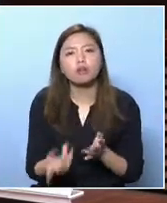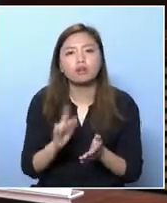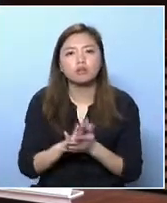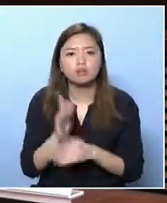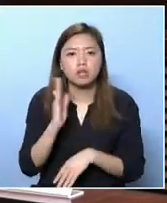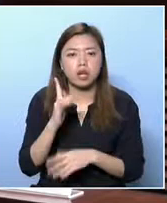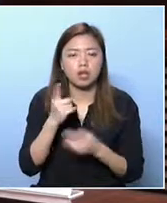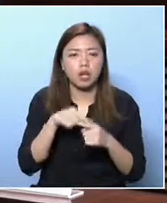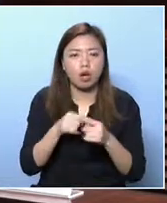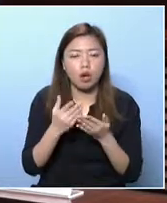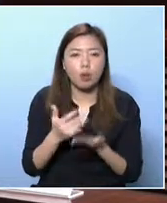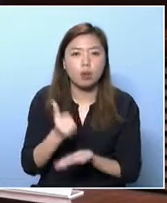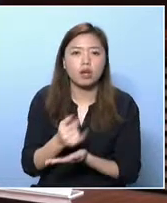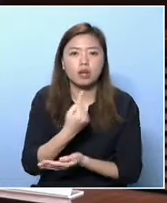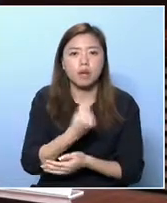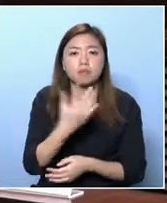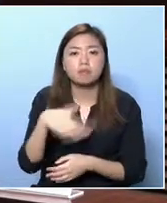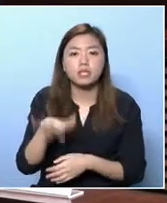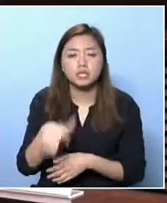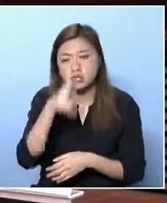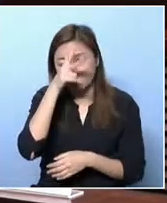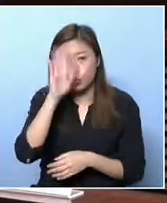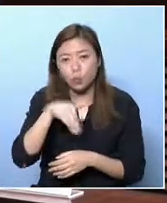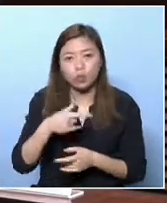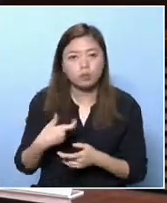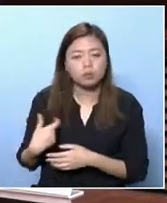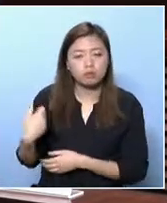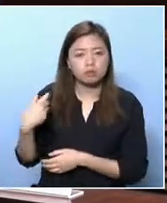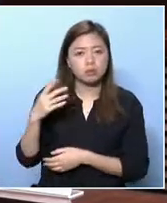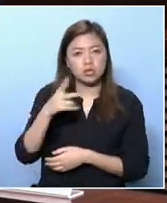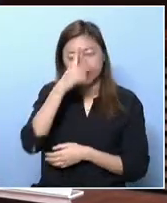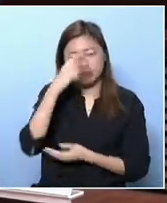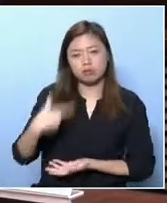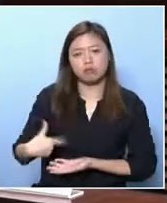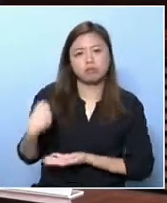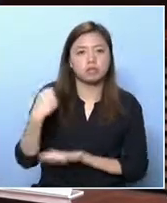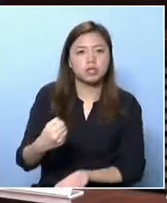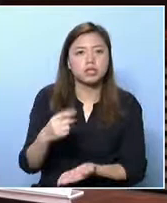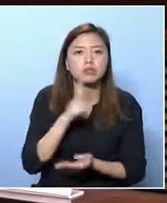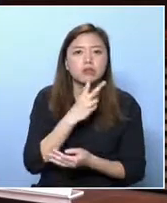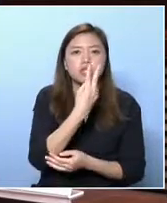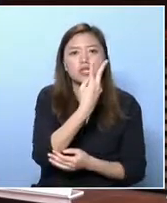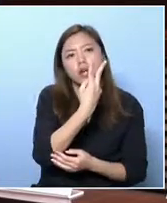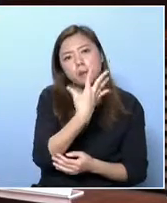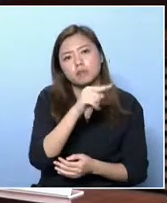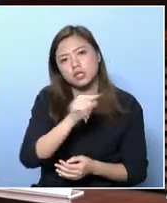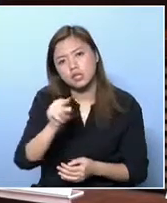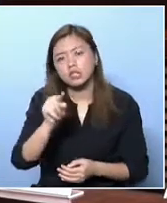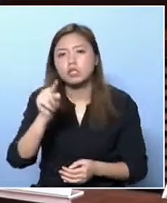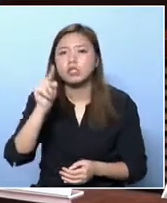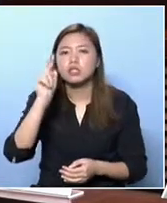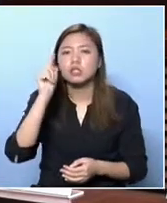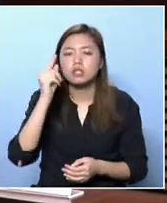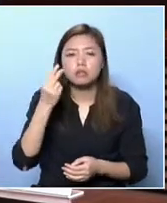We have been offering 15,000 publicly funded first degree programs